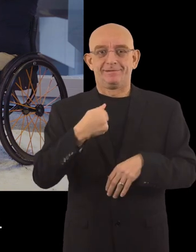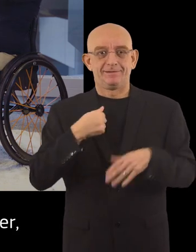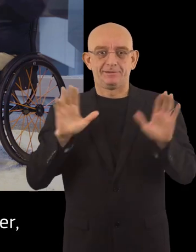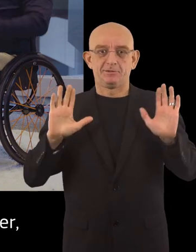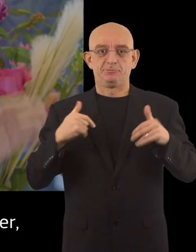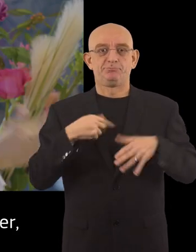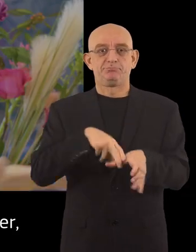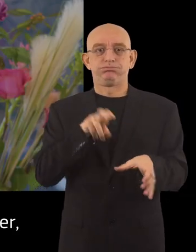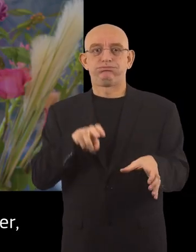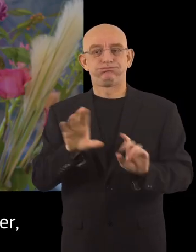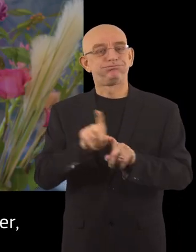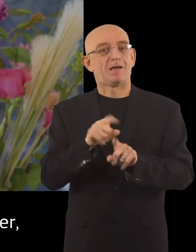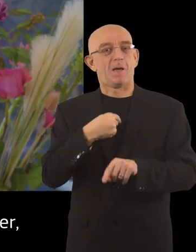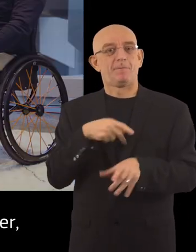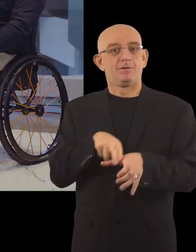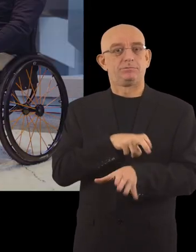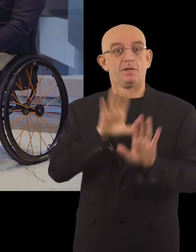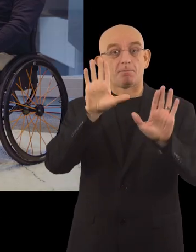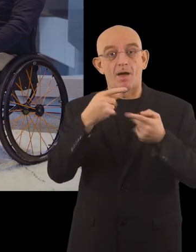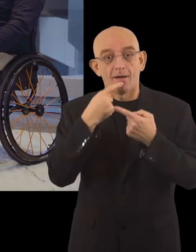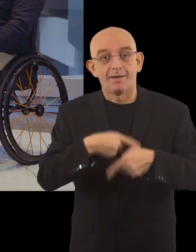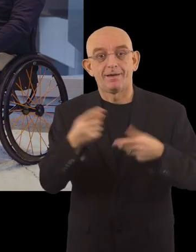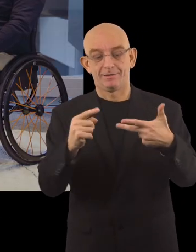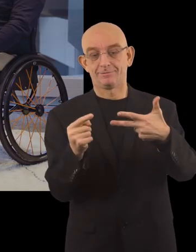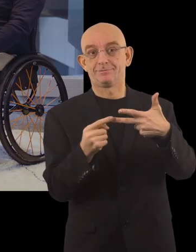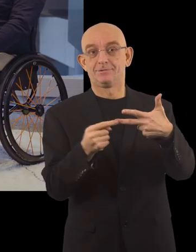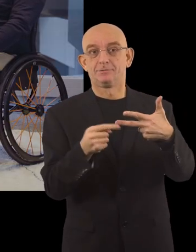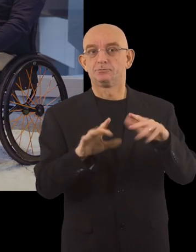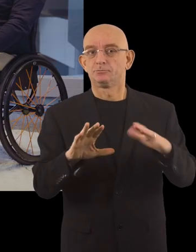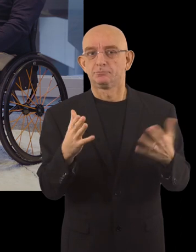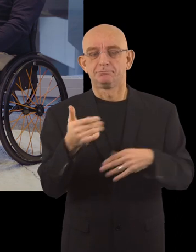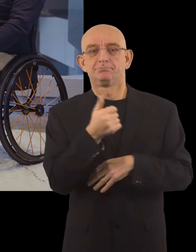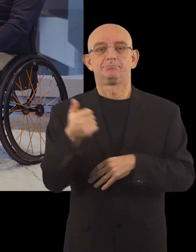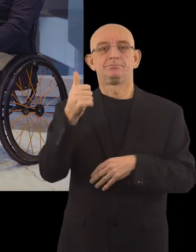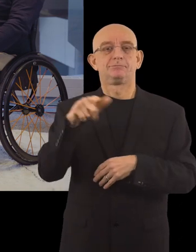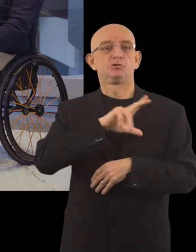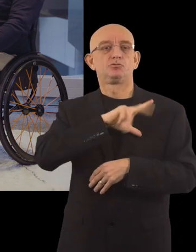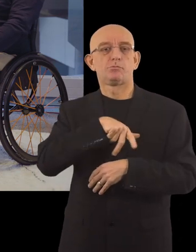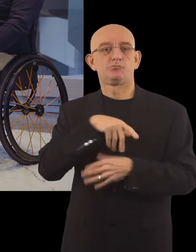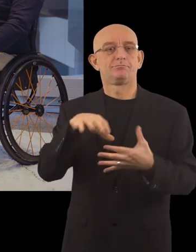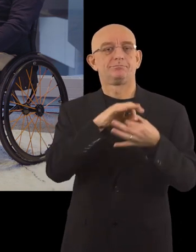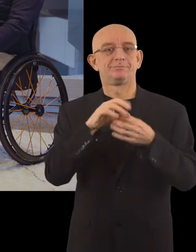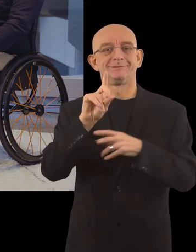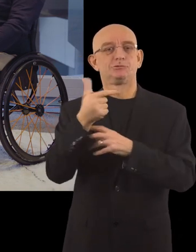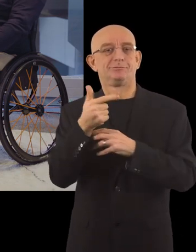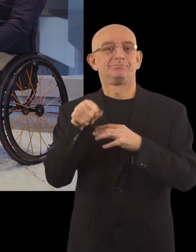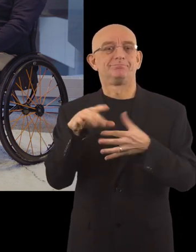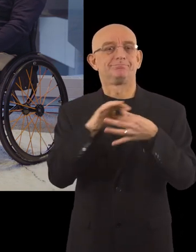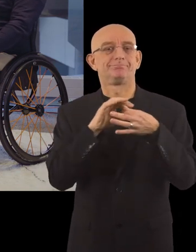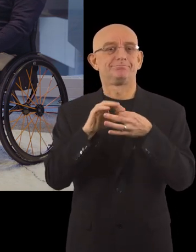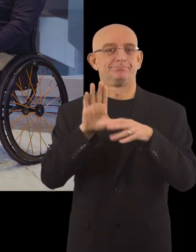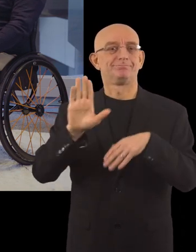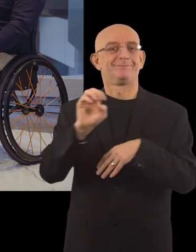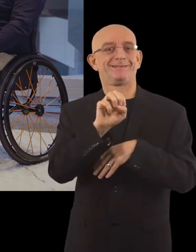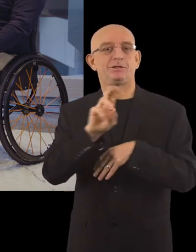task. Yeah, I'm glad I'm not in their shoes either. But here to announce the third place is the Director for Social Affairs of DG Employment, Social